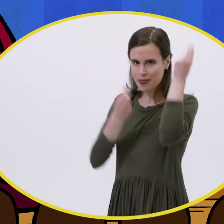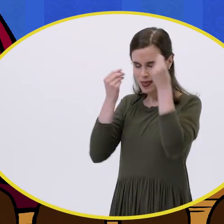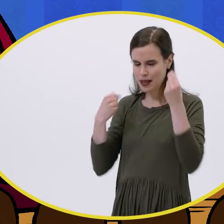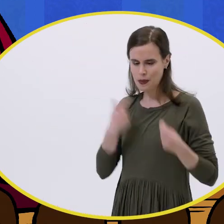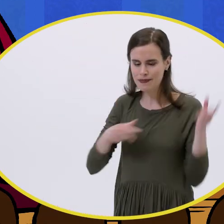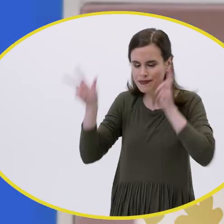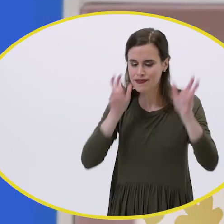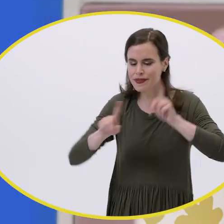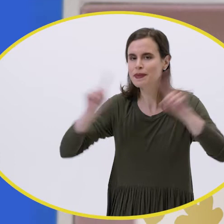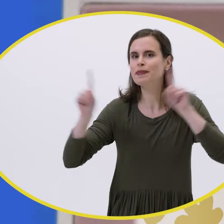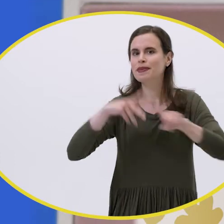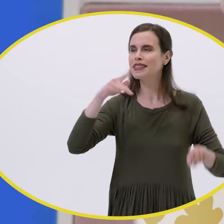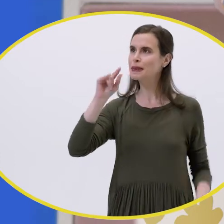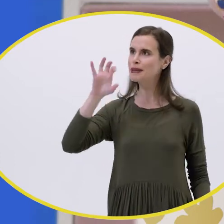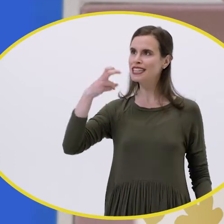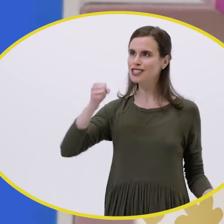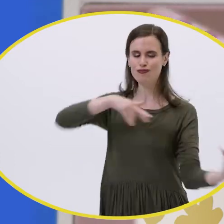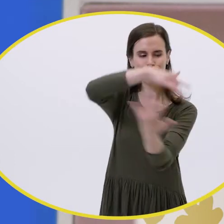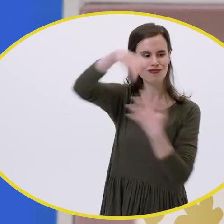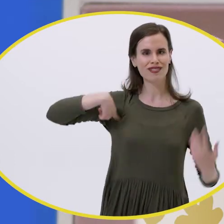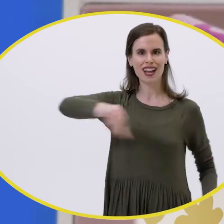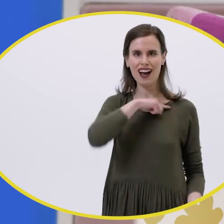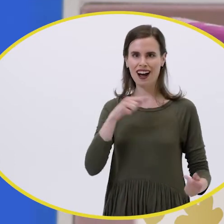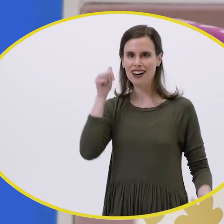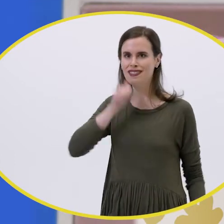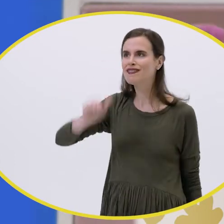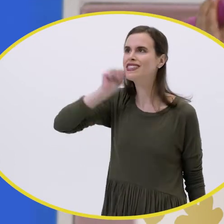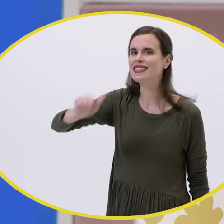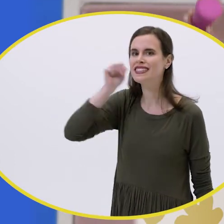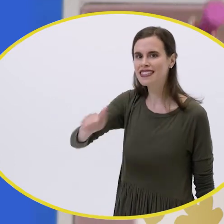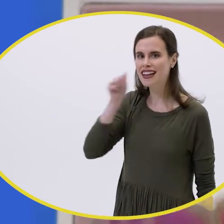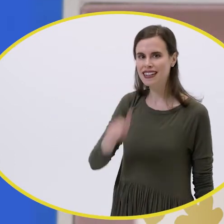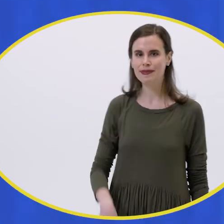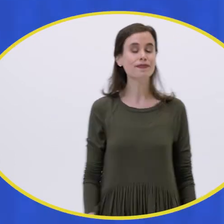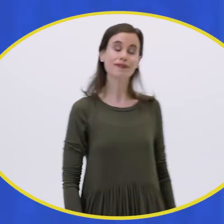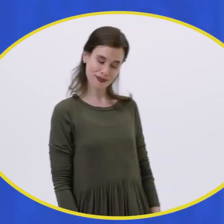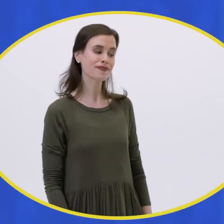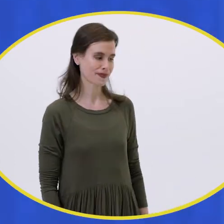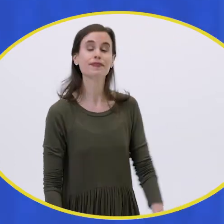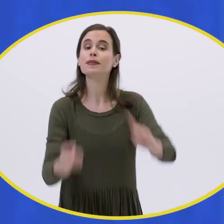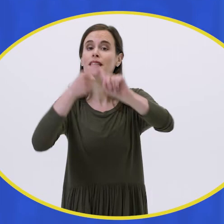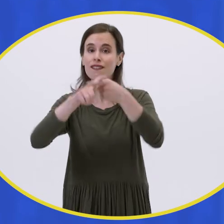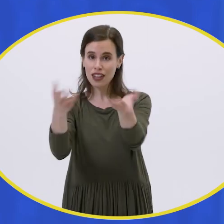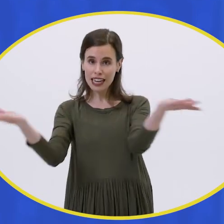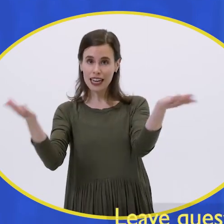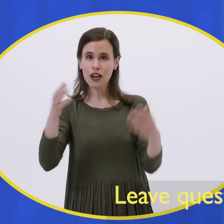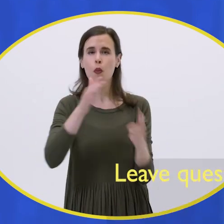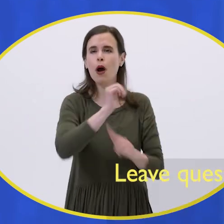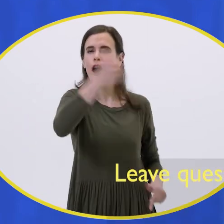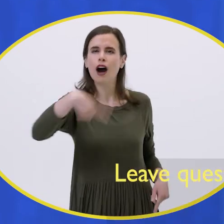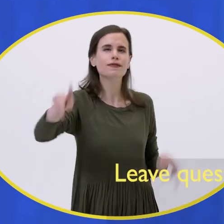You know, when I think about it, we hear different pitches every day all around us. Friends,